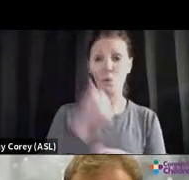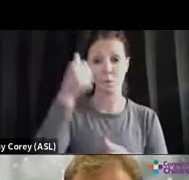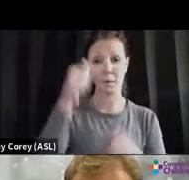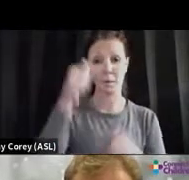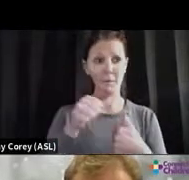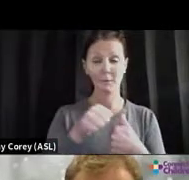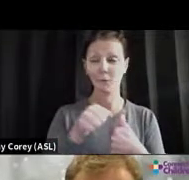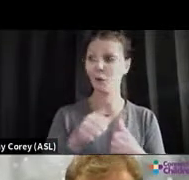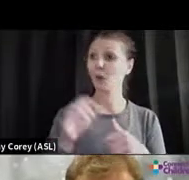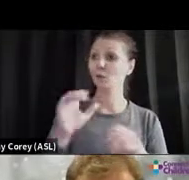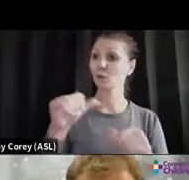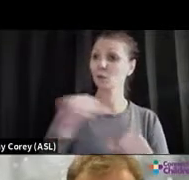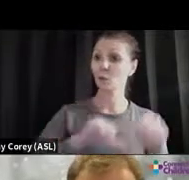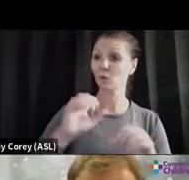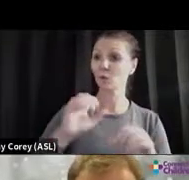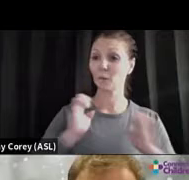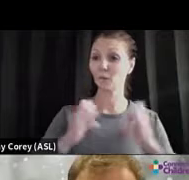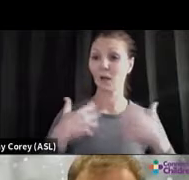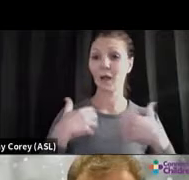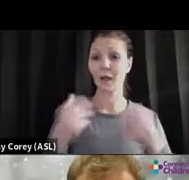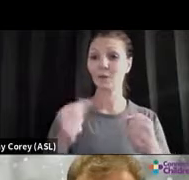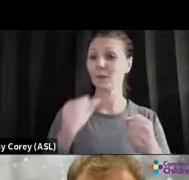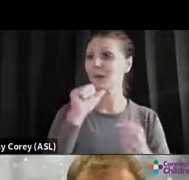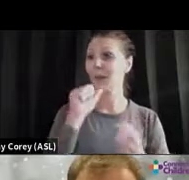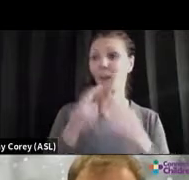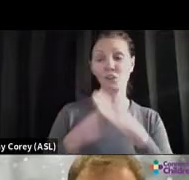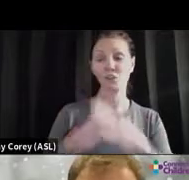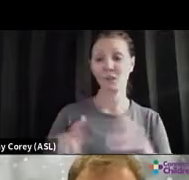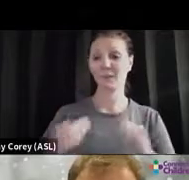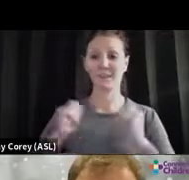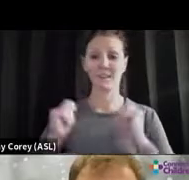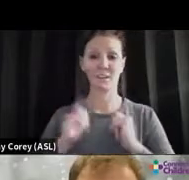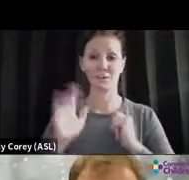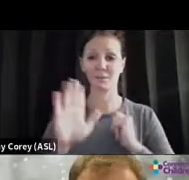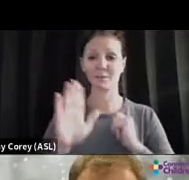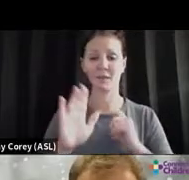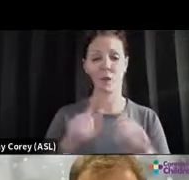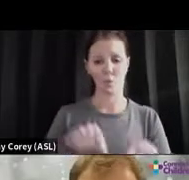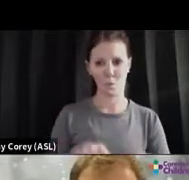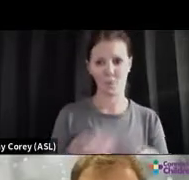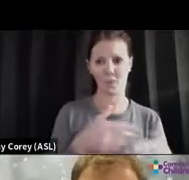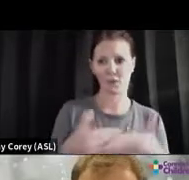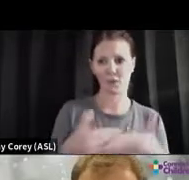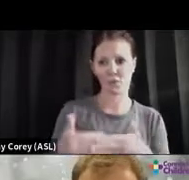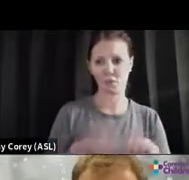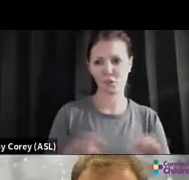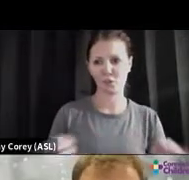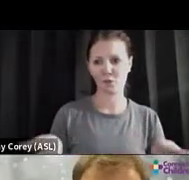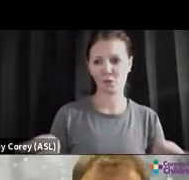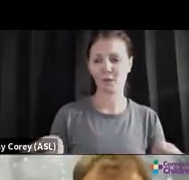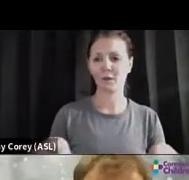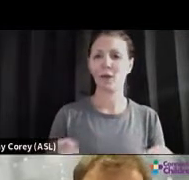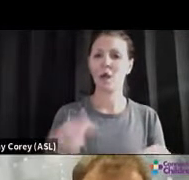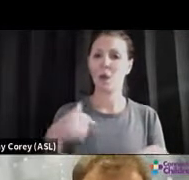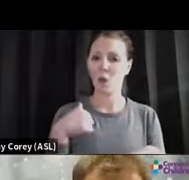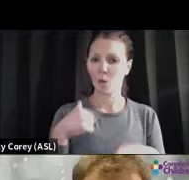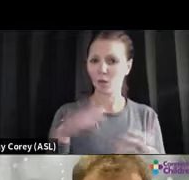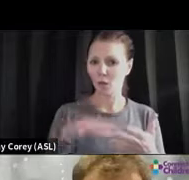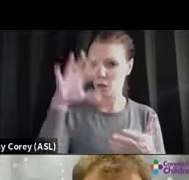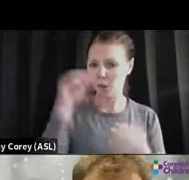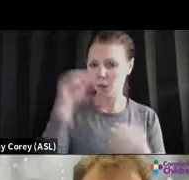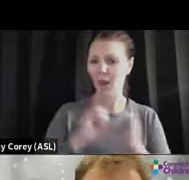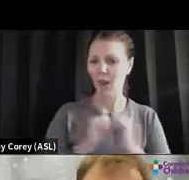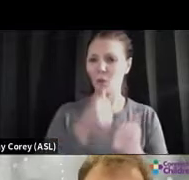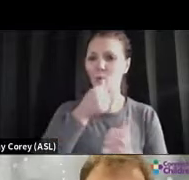as an adolescent. It starts as a toddler. How are we helping our sensitive child learn how to cope with hard things? How are we learning how to cope with not getting what we want